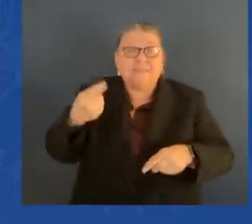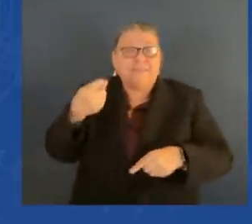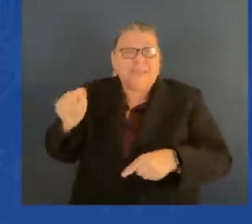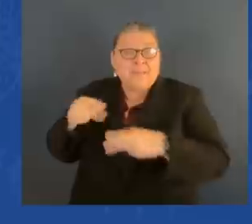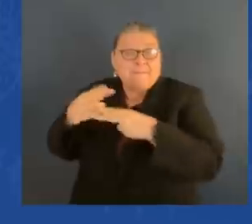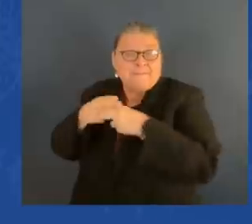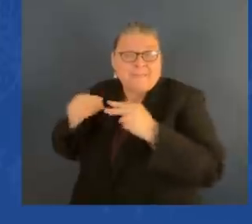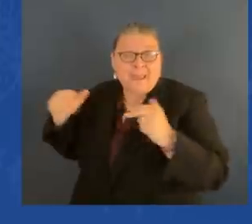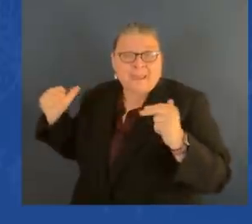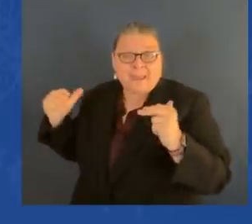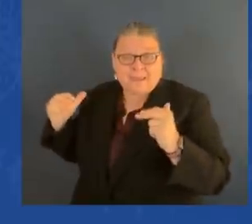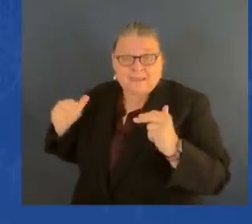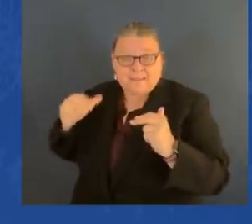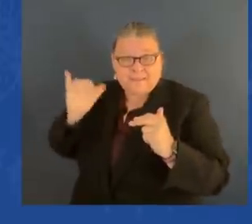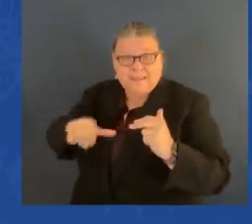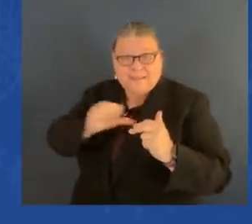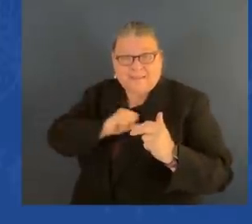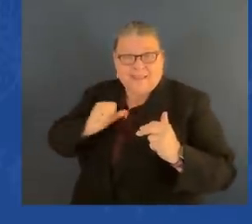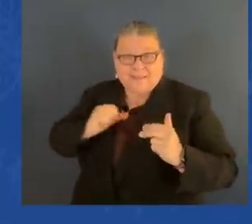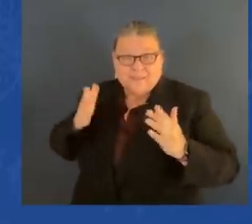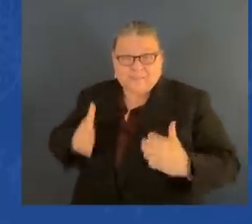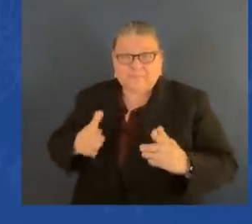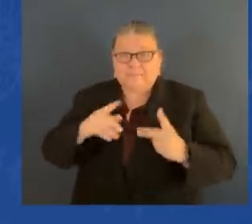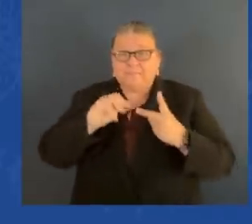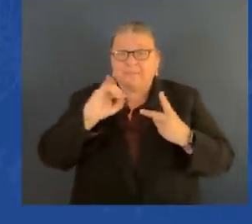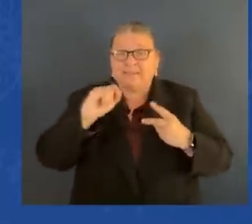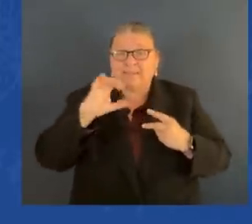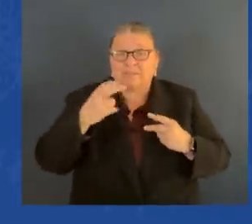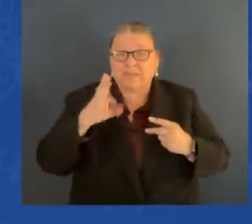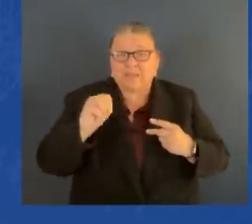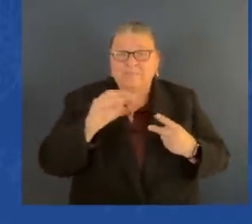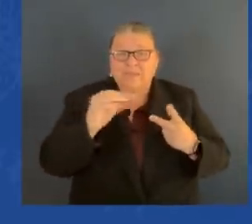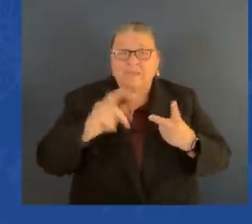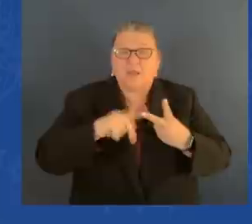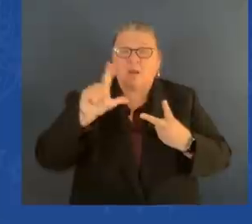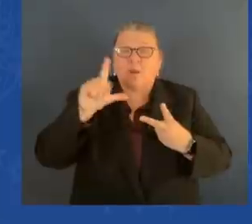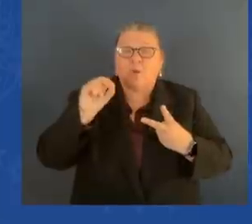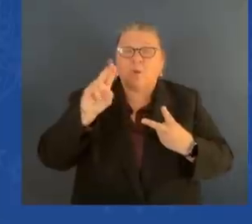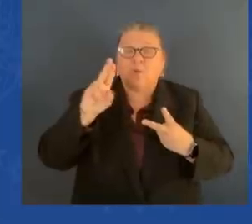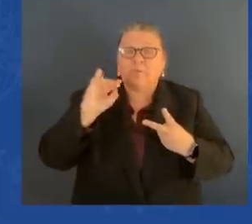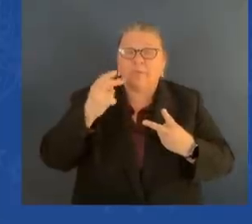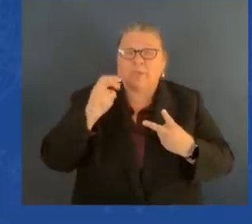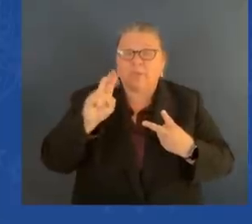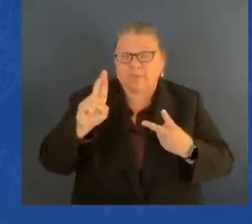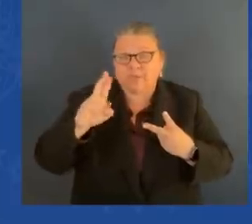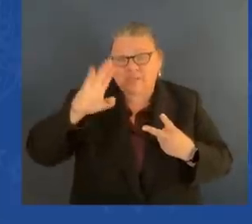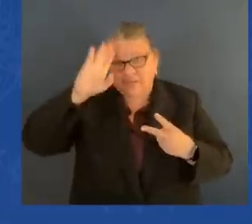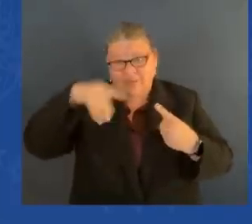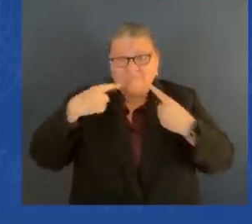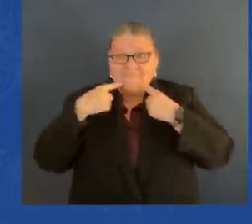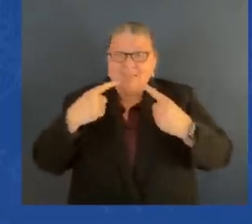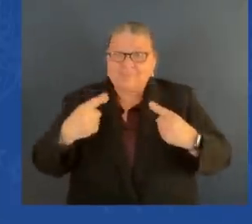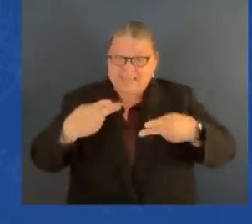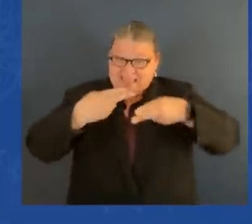By supplying the eggs, the chicken made a contribution. The hog was fully committed.